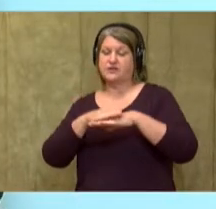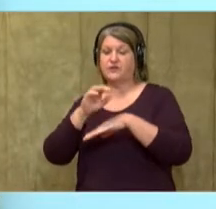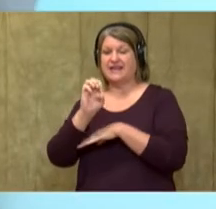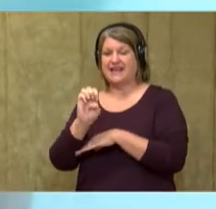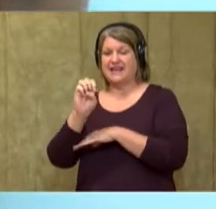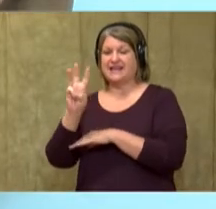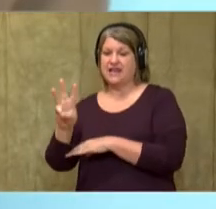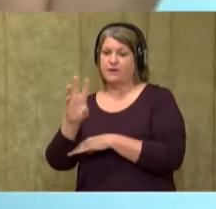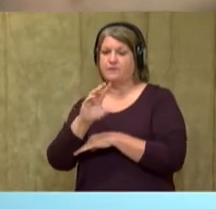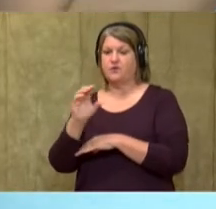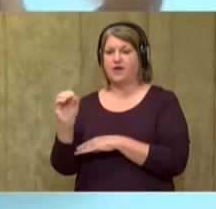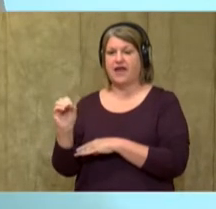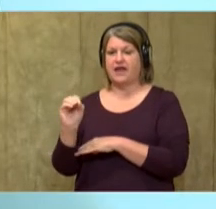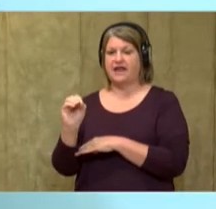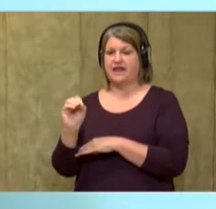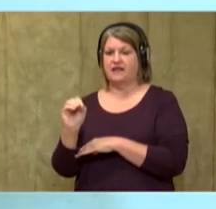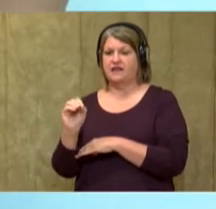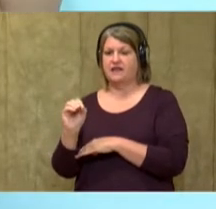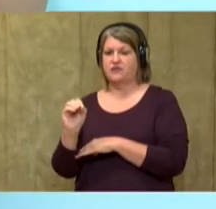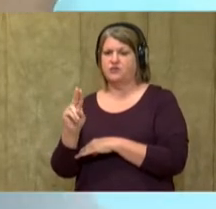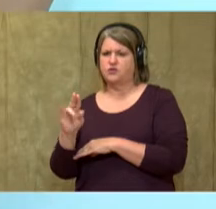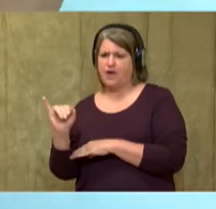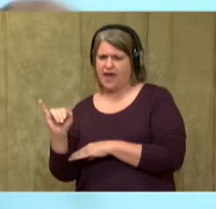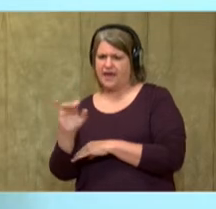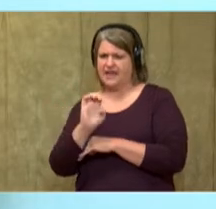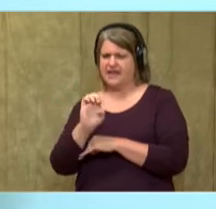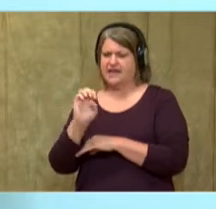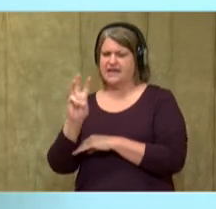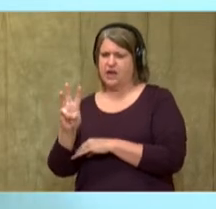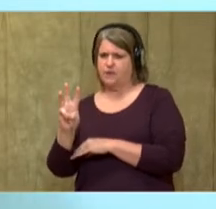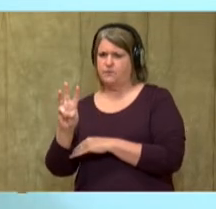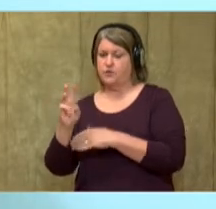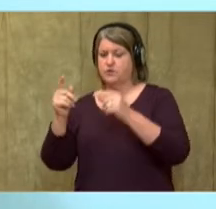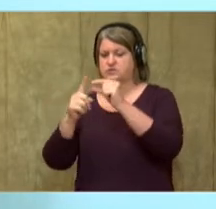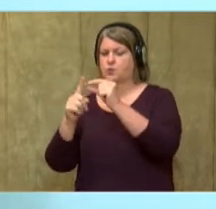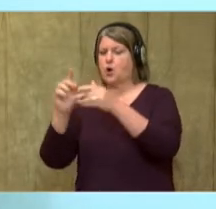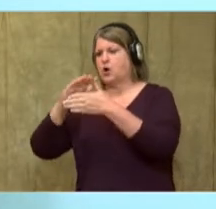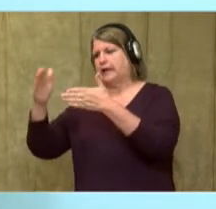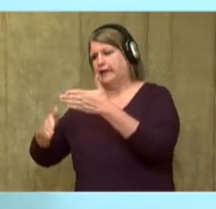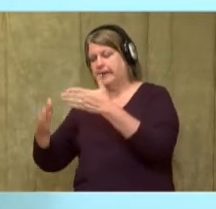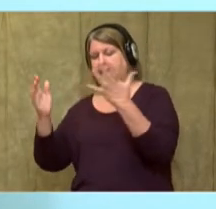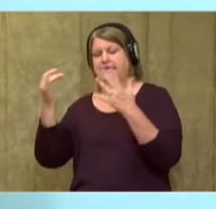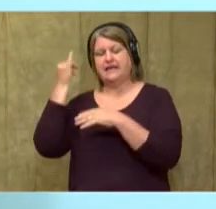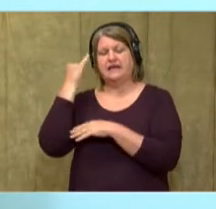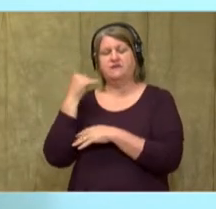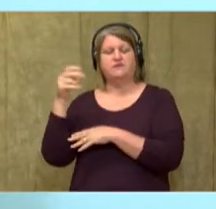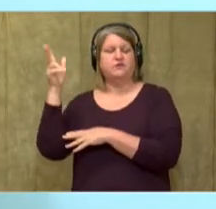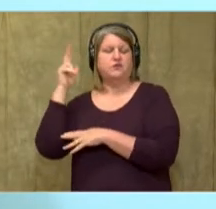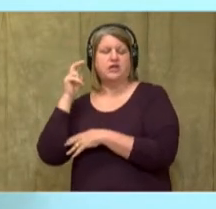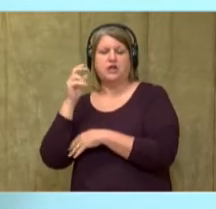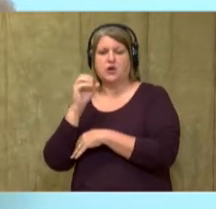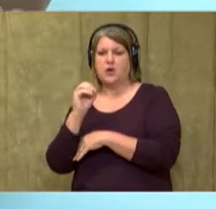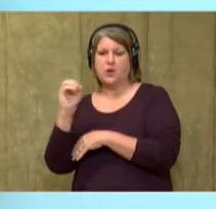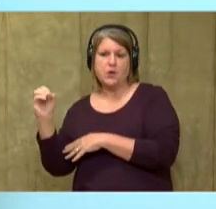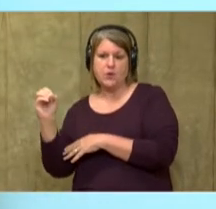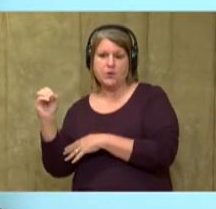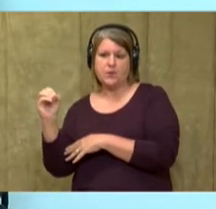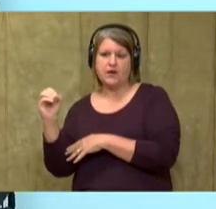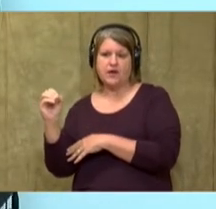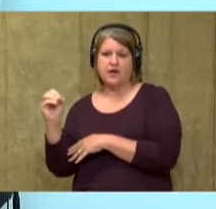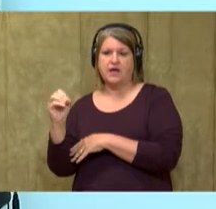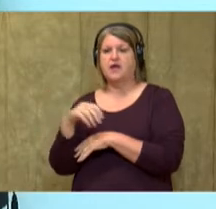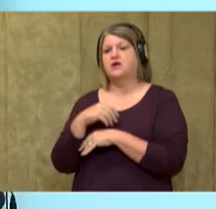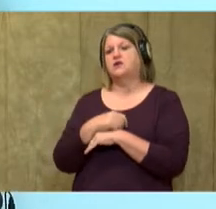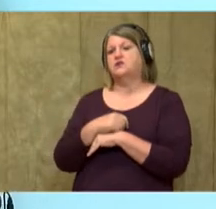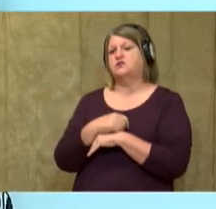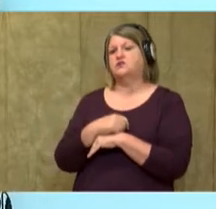ew is at the end of words. So, today when I say a word, if you hear oo at the end of the word, you're going to